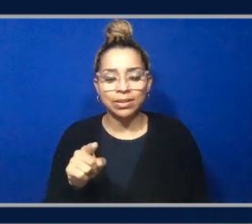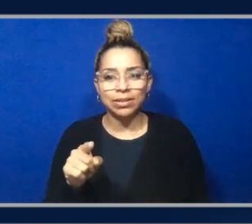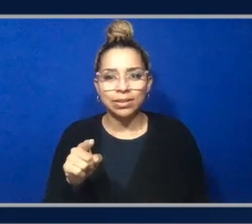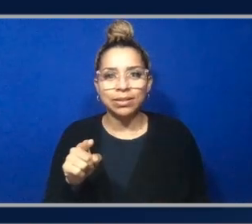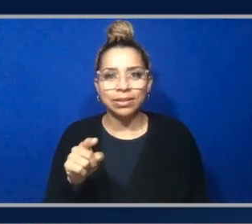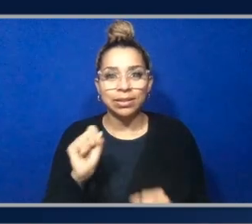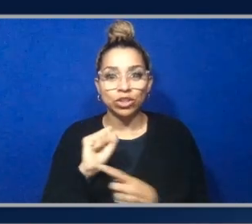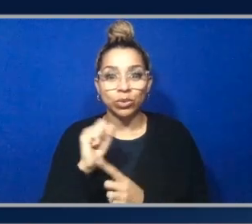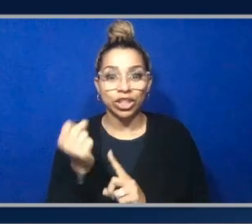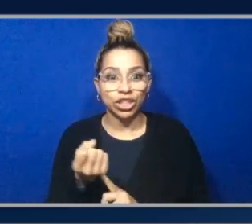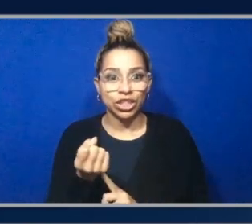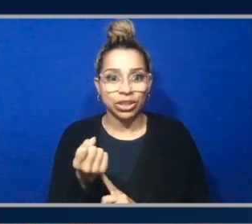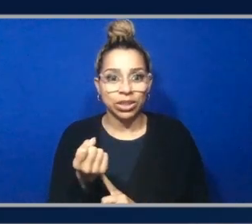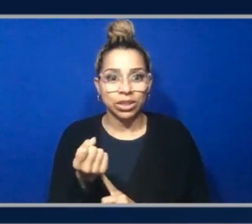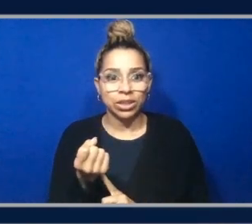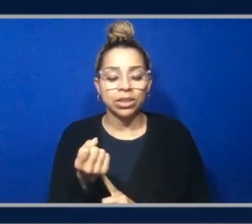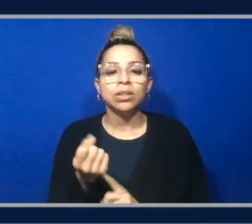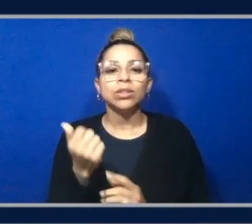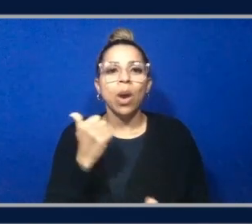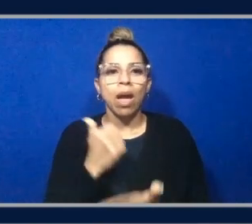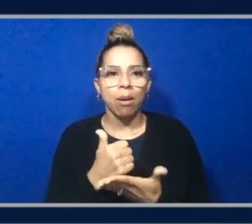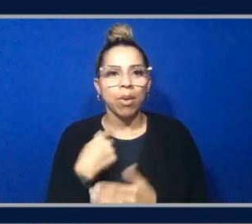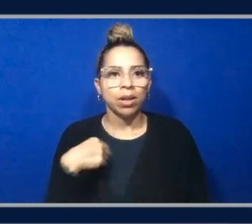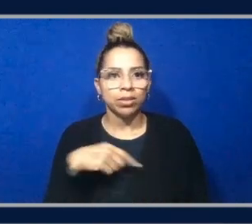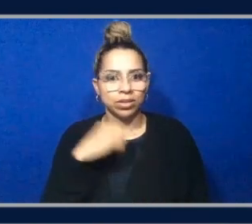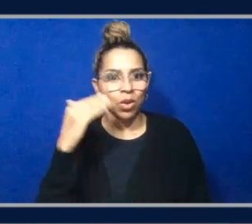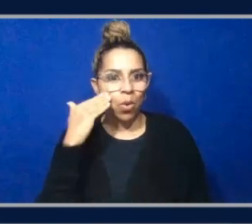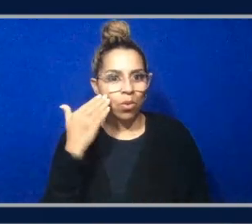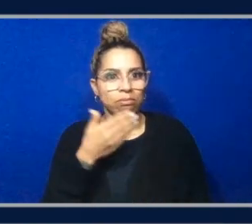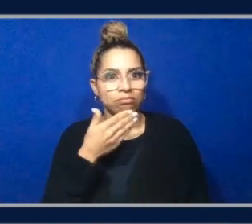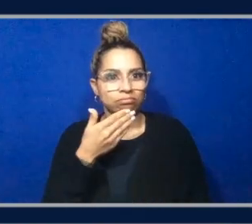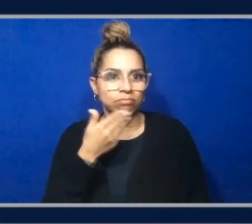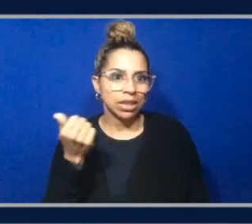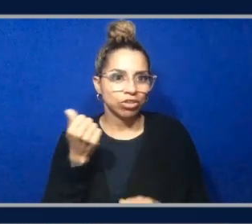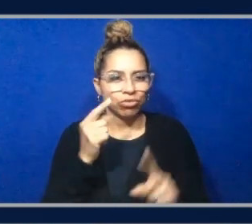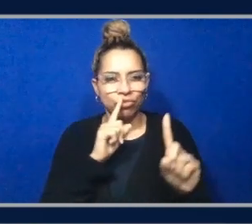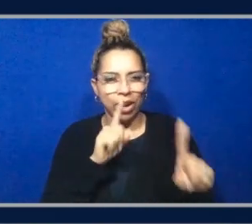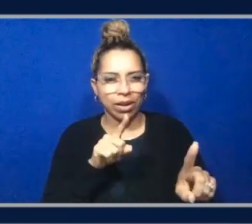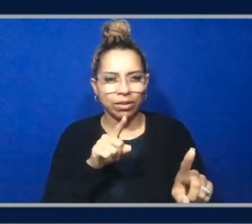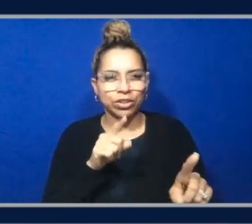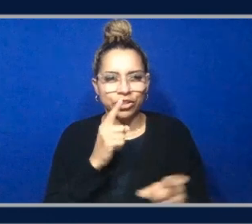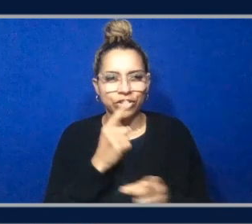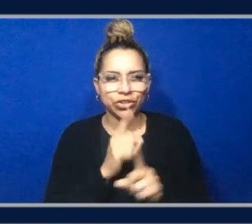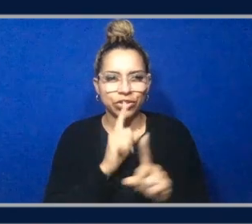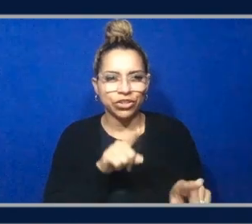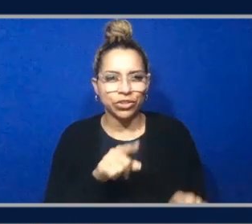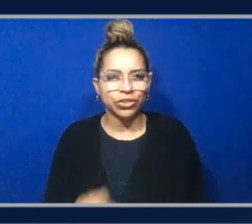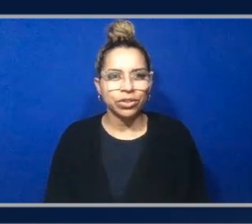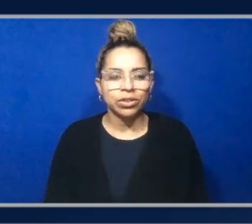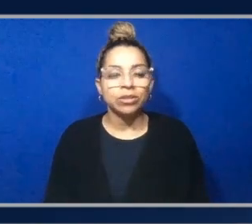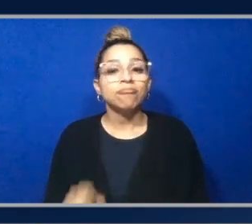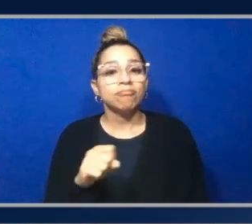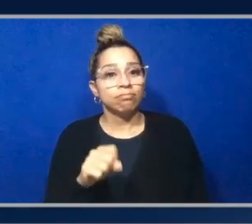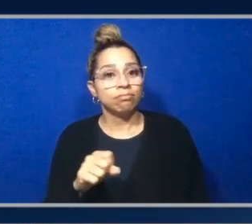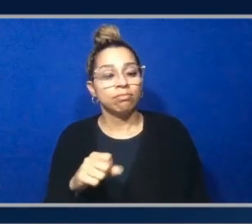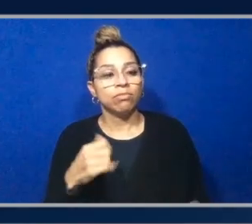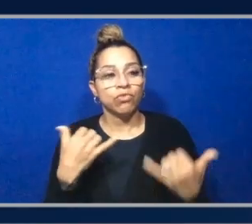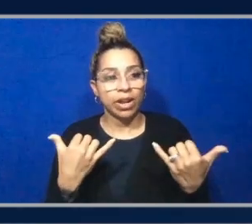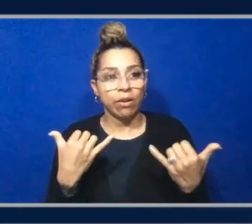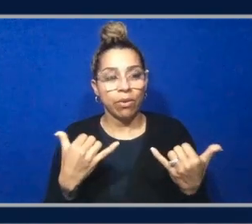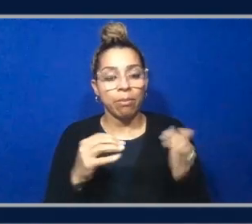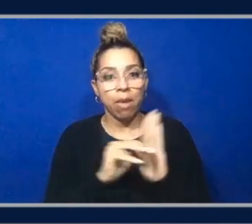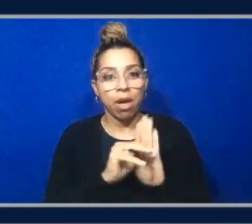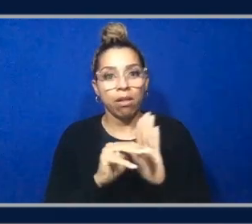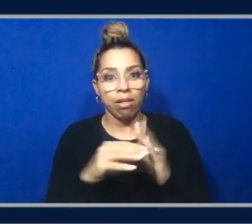to point us to the right answer. Absolutely. And I see it's like the model currently puts twice as much weight on